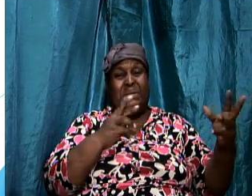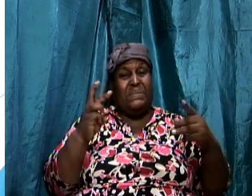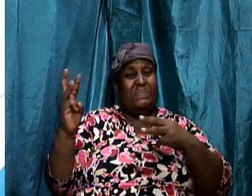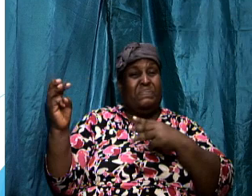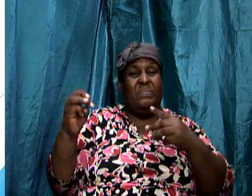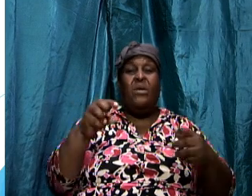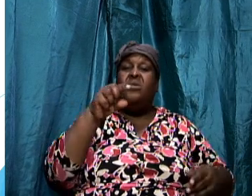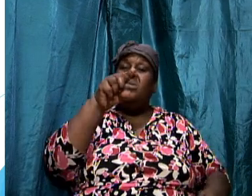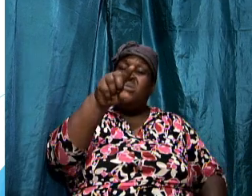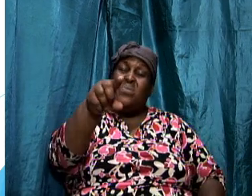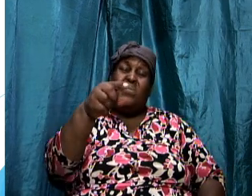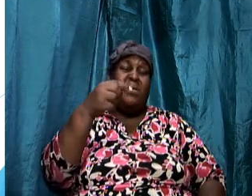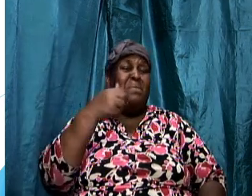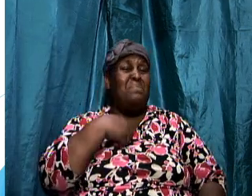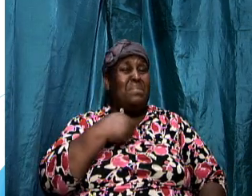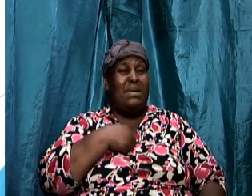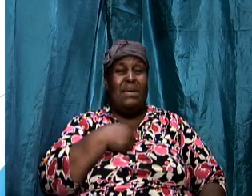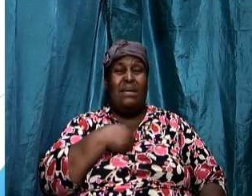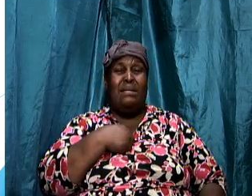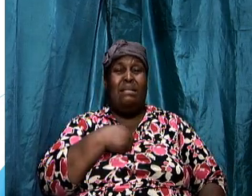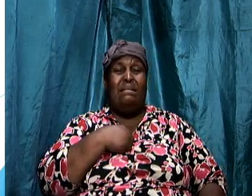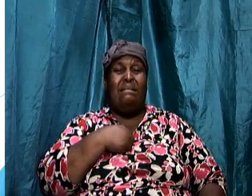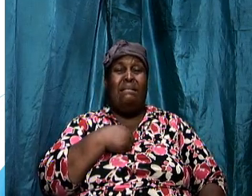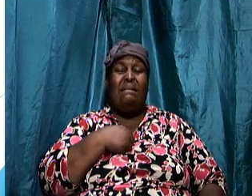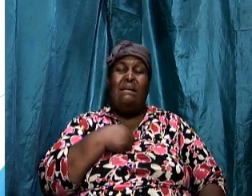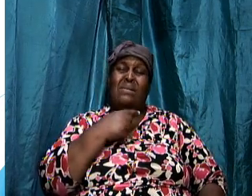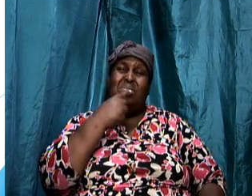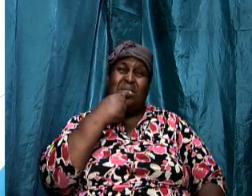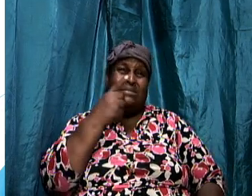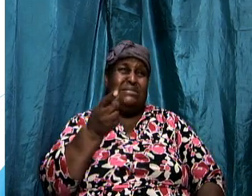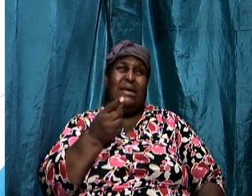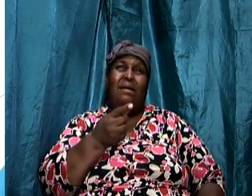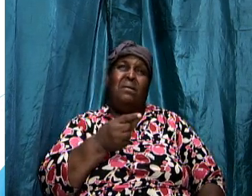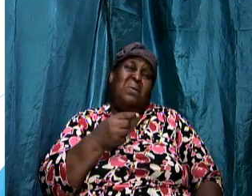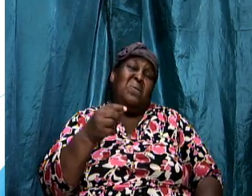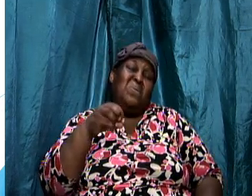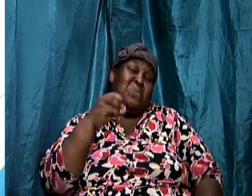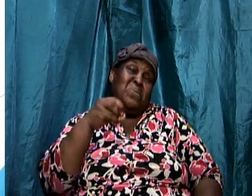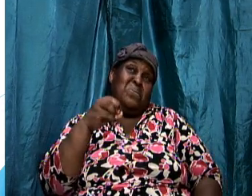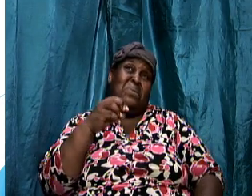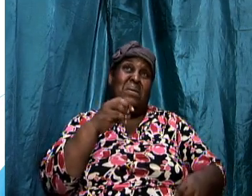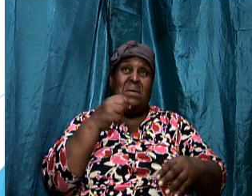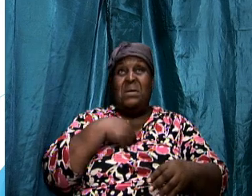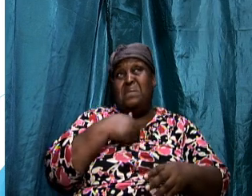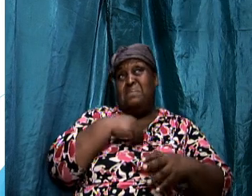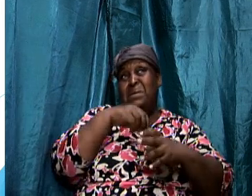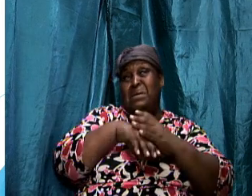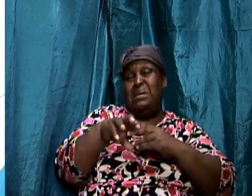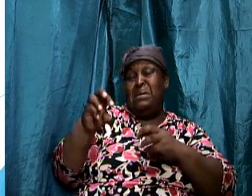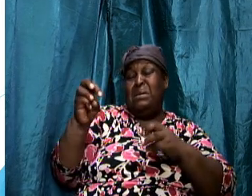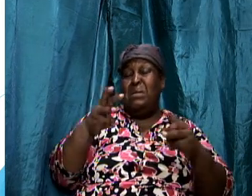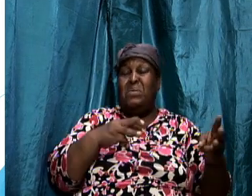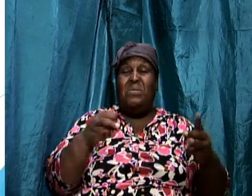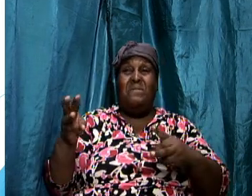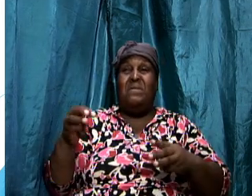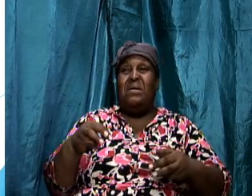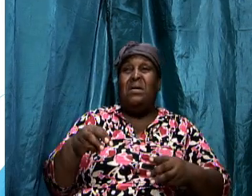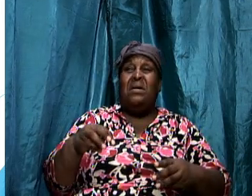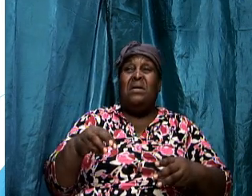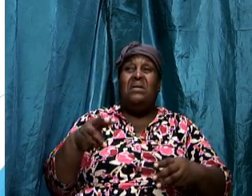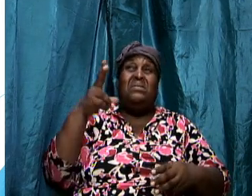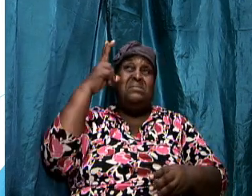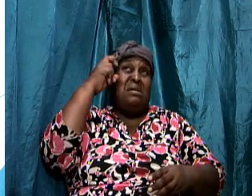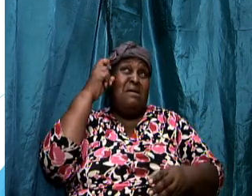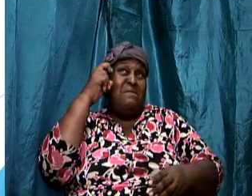you and i might be the ones that are taking you oh i'm in a warfare you know the adversary is trying this against me but in the name of jesus